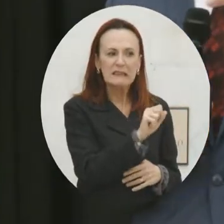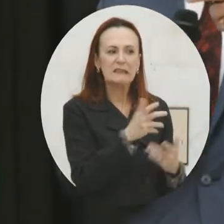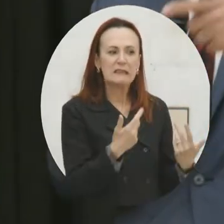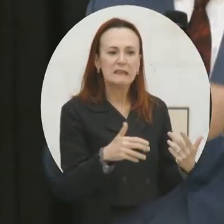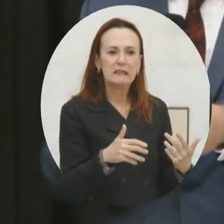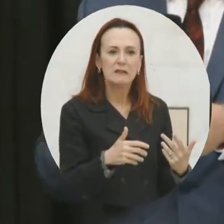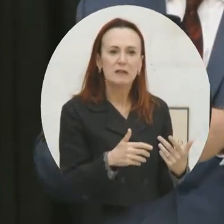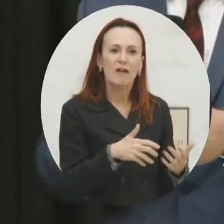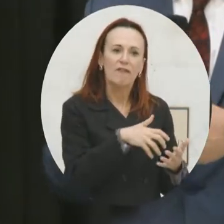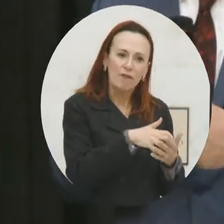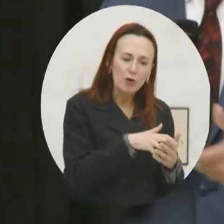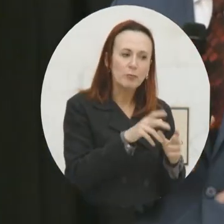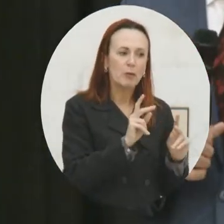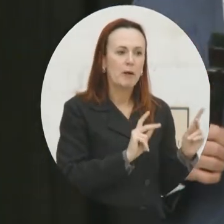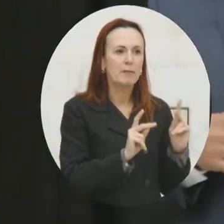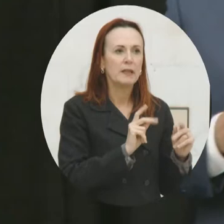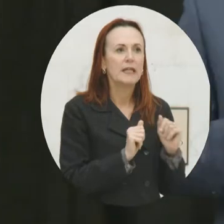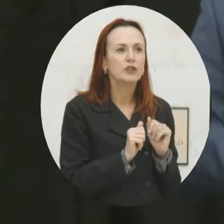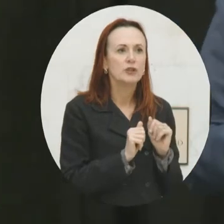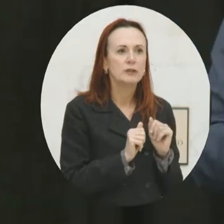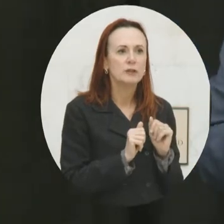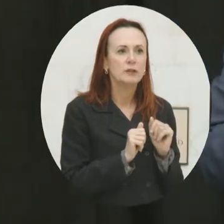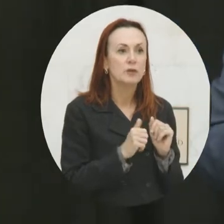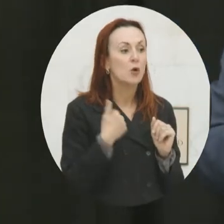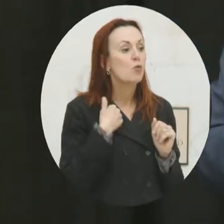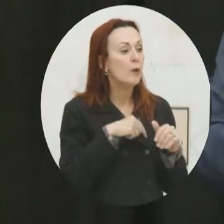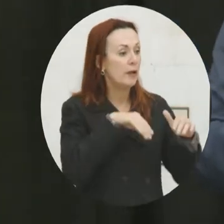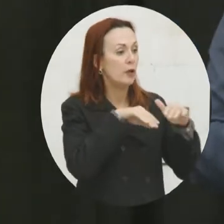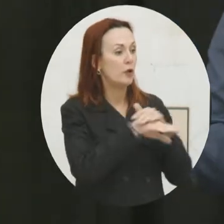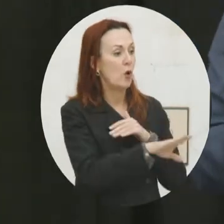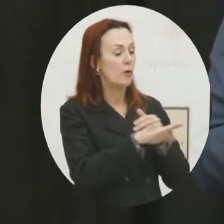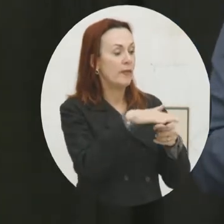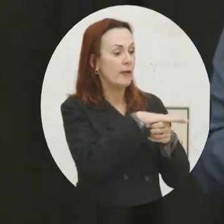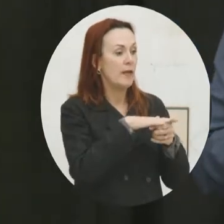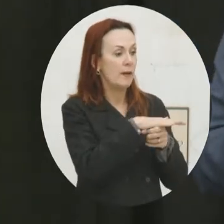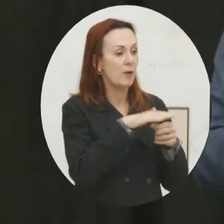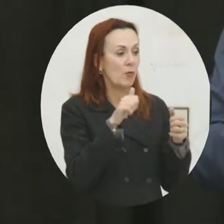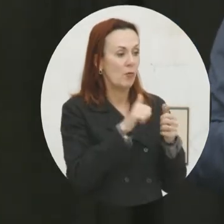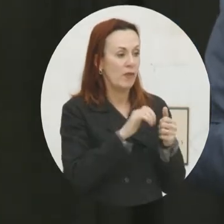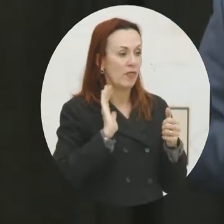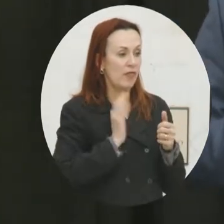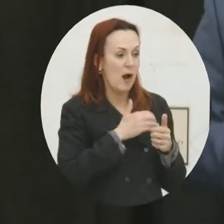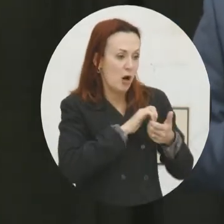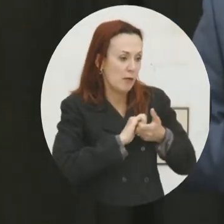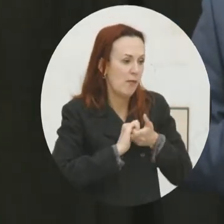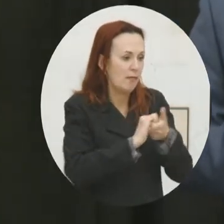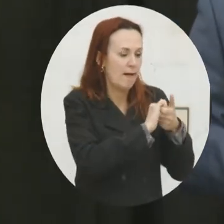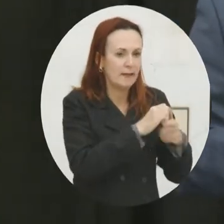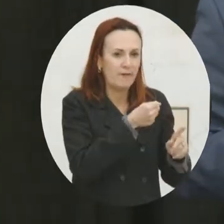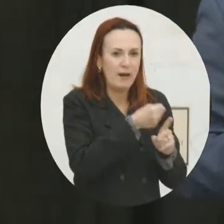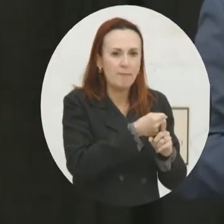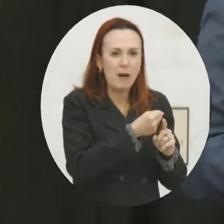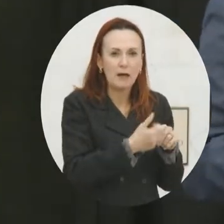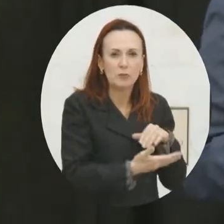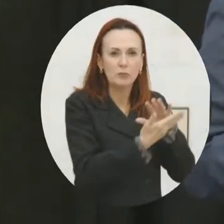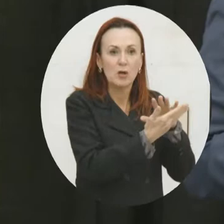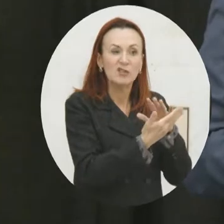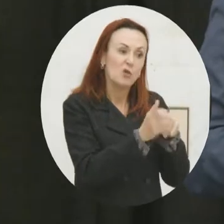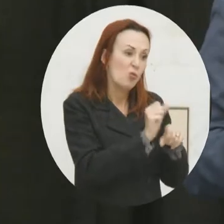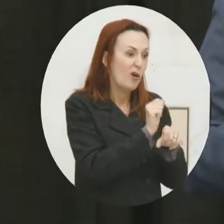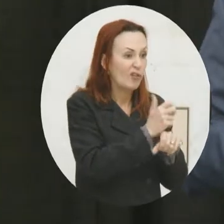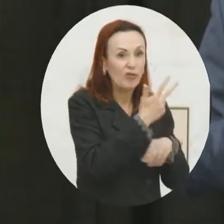but also incredibly vulnerable populations, we'll go into that neighborhood with our collective impact approach. And we'll spend three years in that community